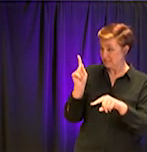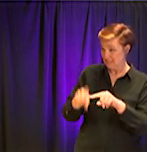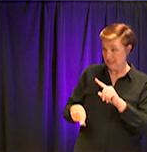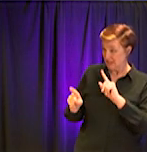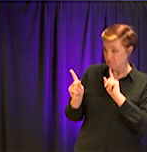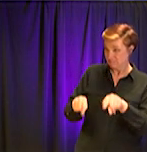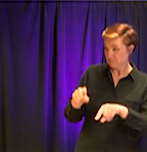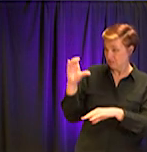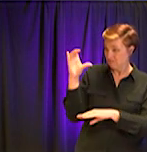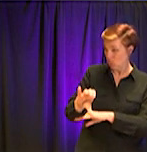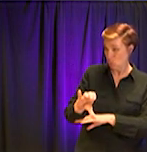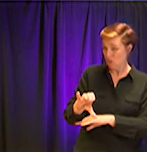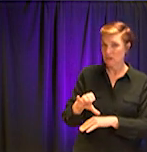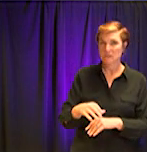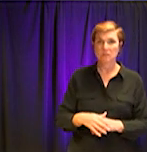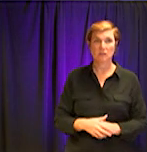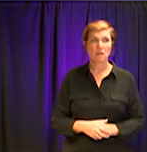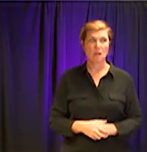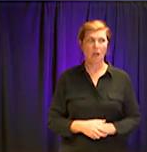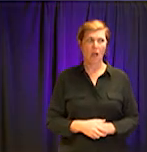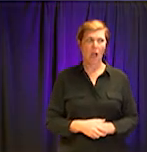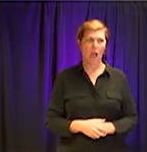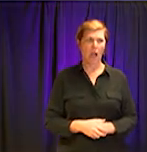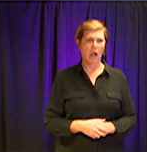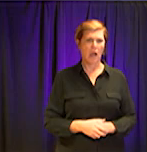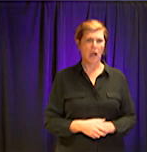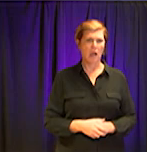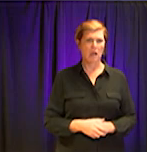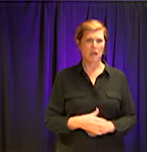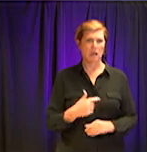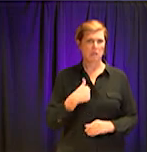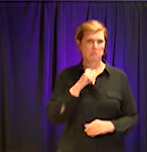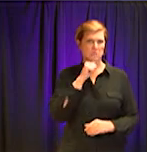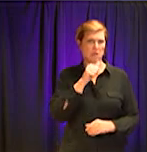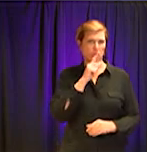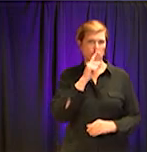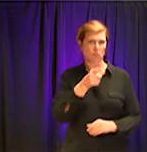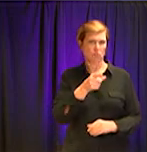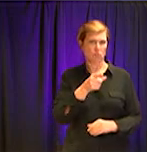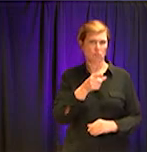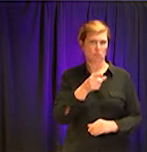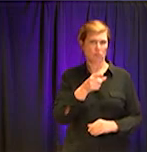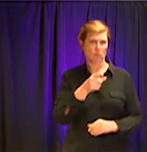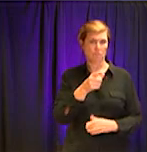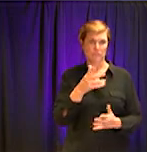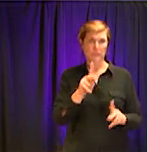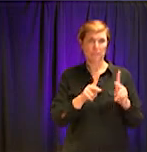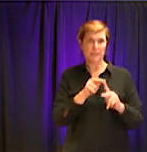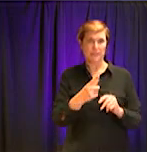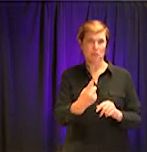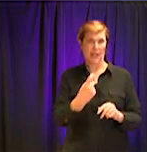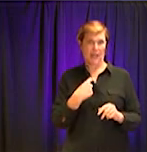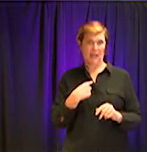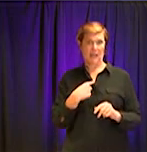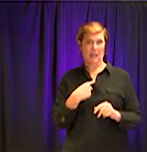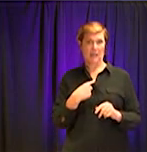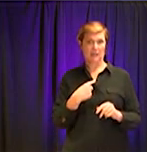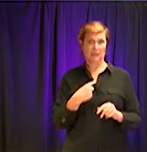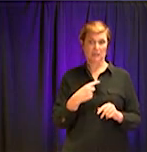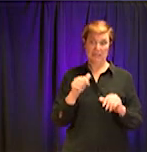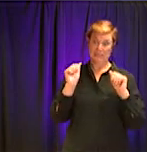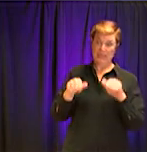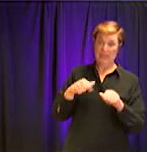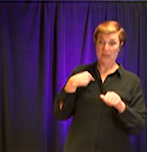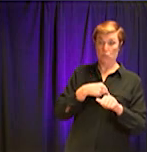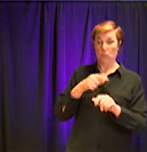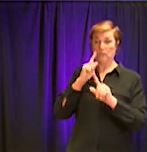That's something I'm not aware of. I know I've been asked, you know, could we, can we mandate no